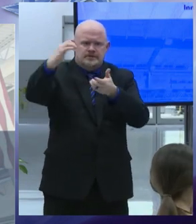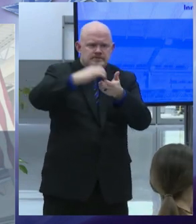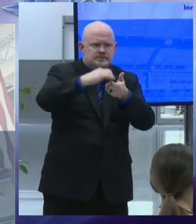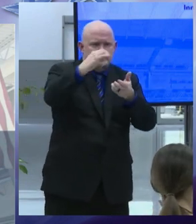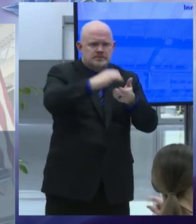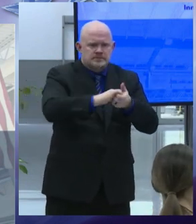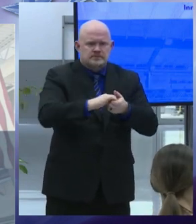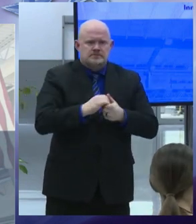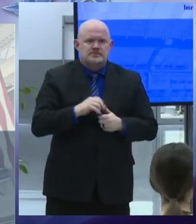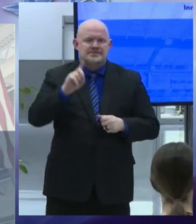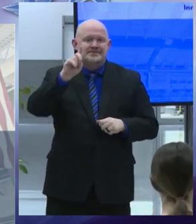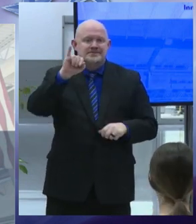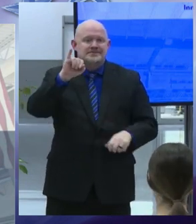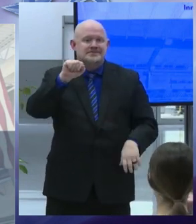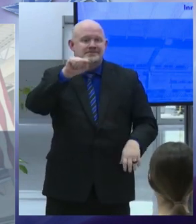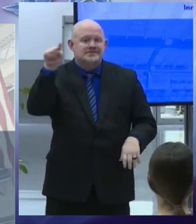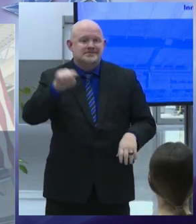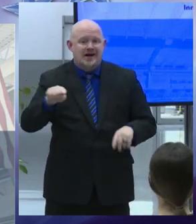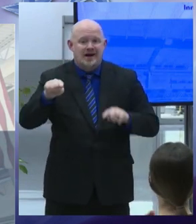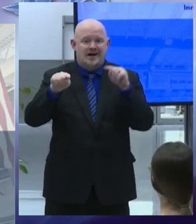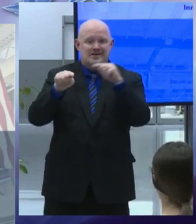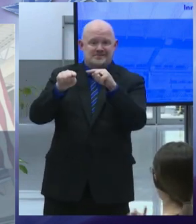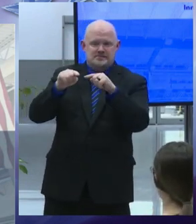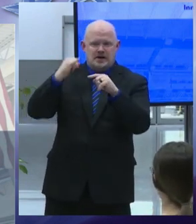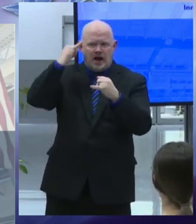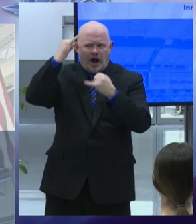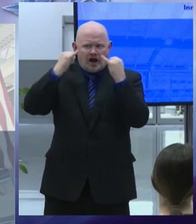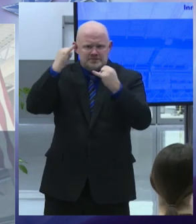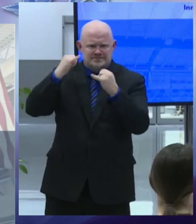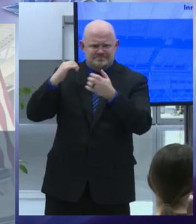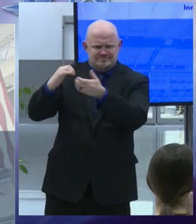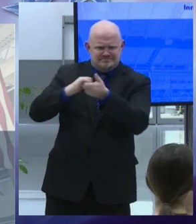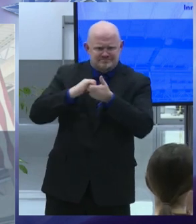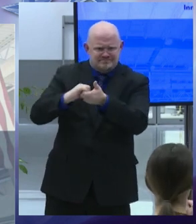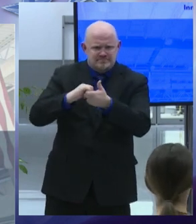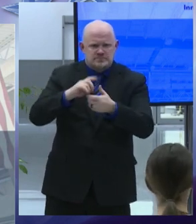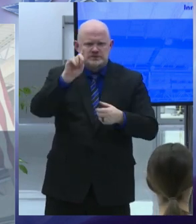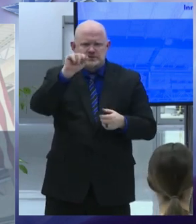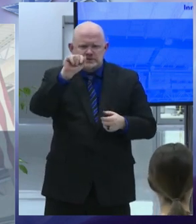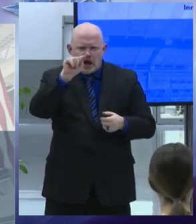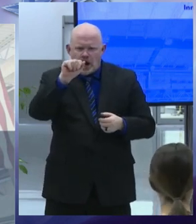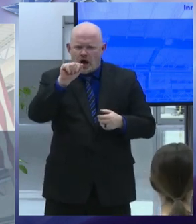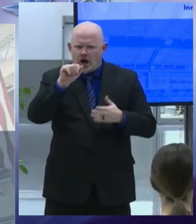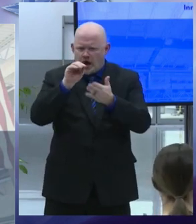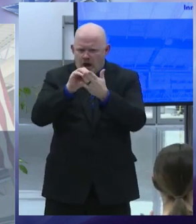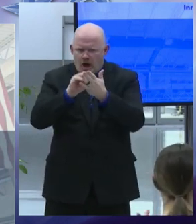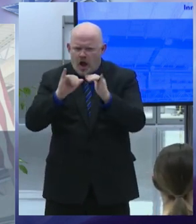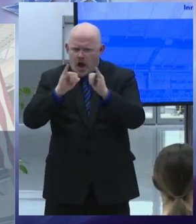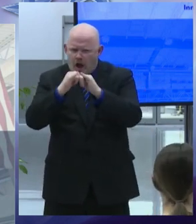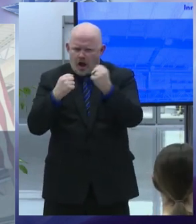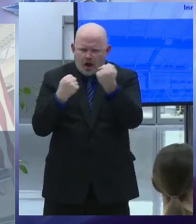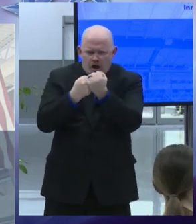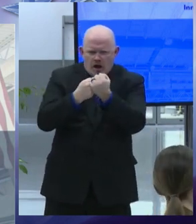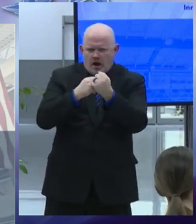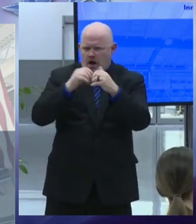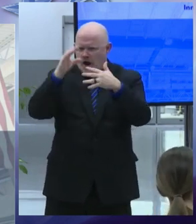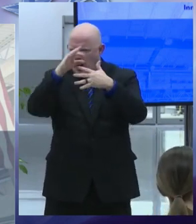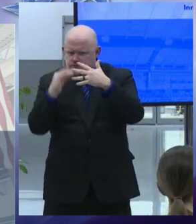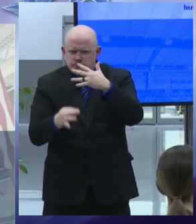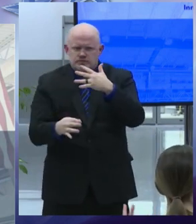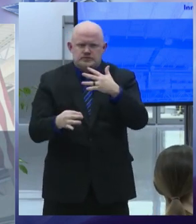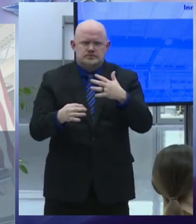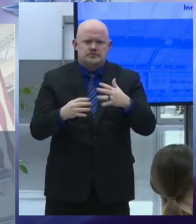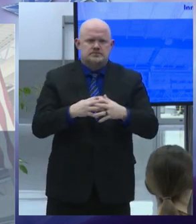diaz we have embraced new ideas and data-driven decision making in 2021 what works cities awarded syracuse the